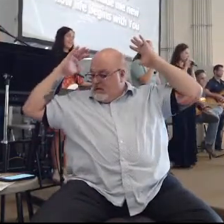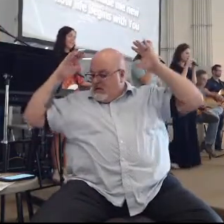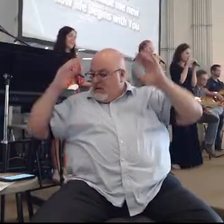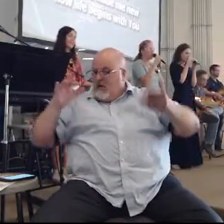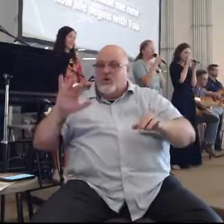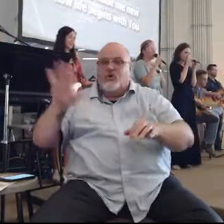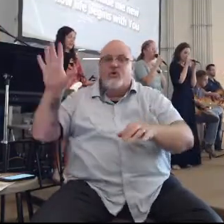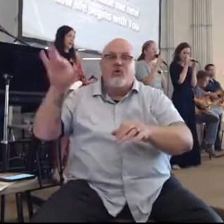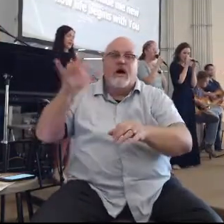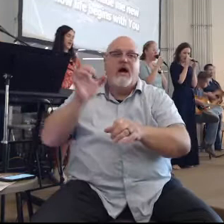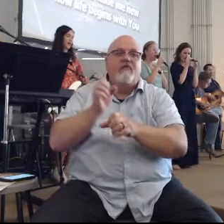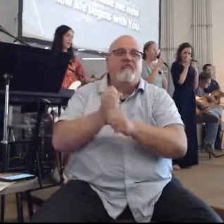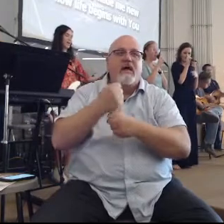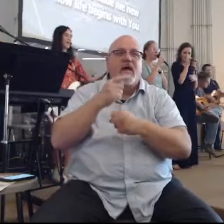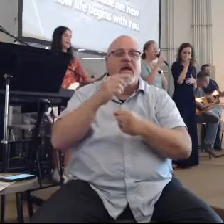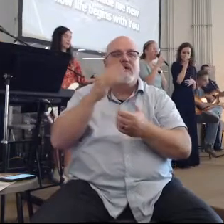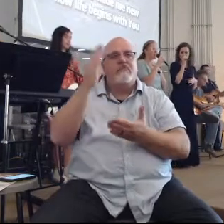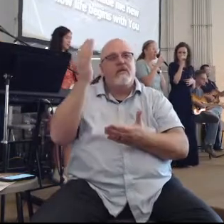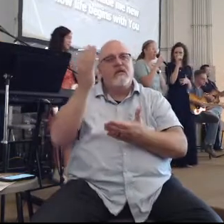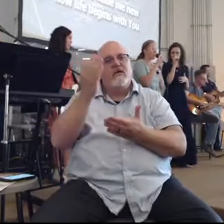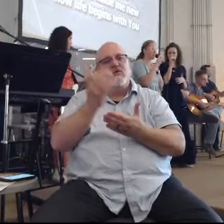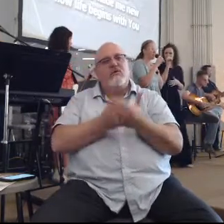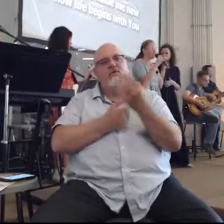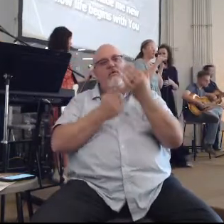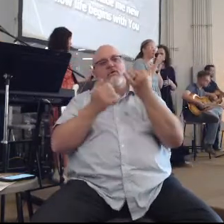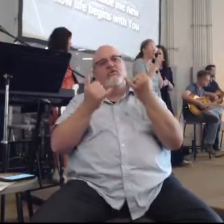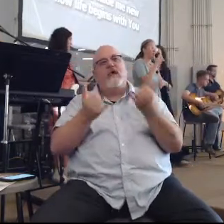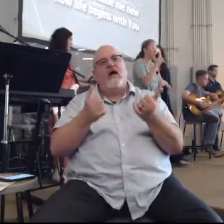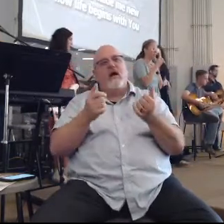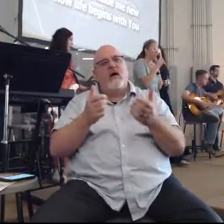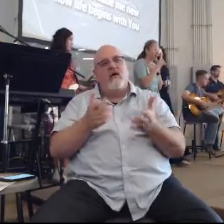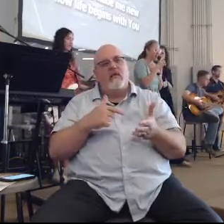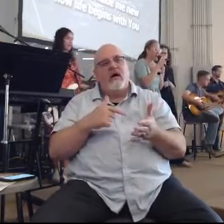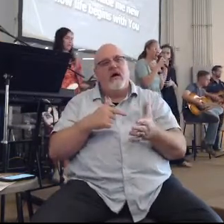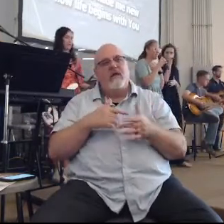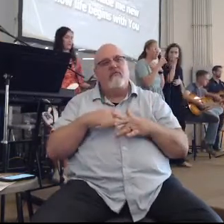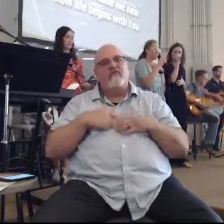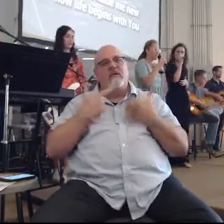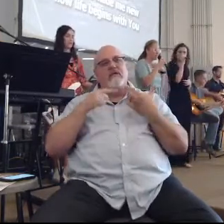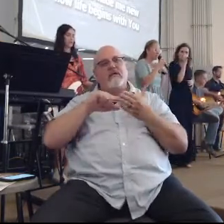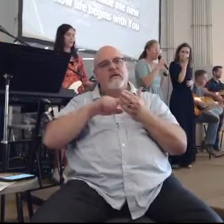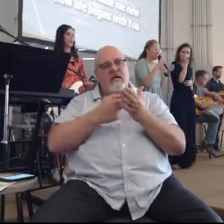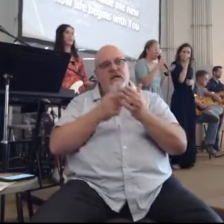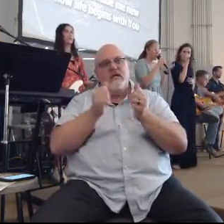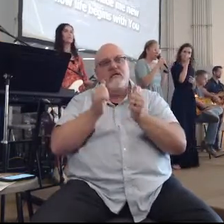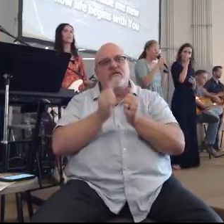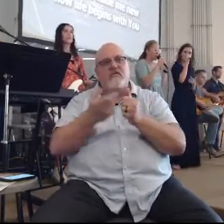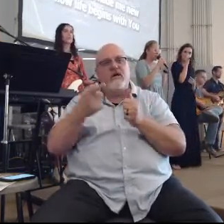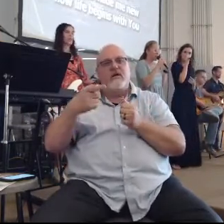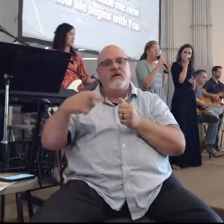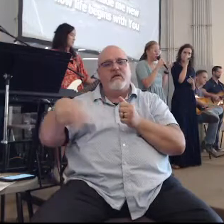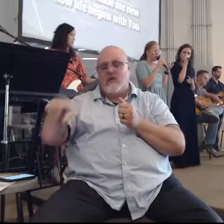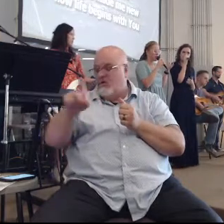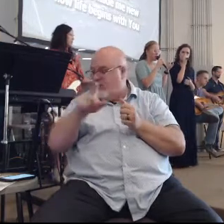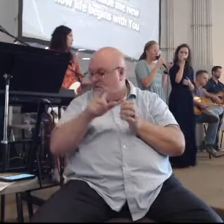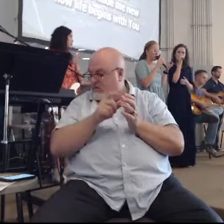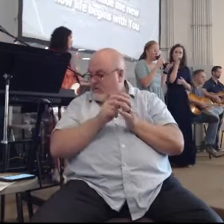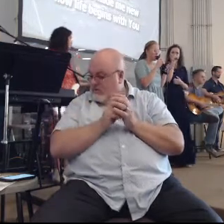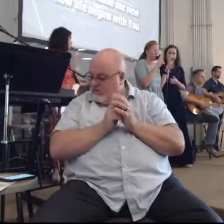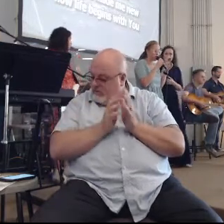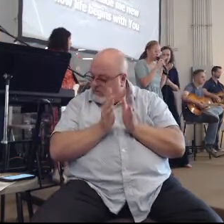You have made me, you have Now life begins with